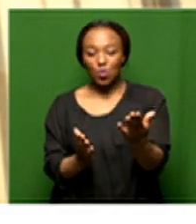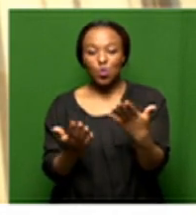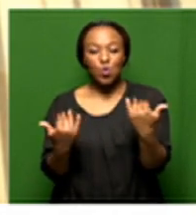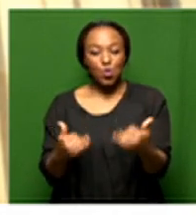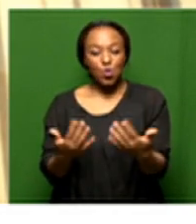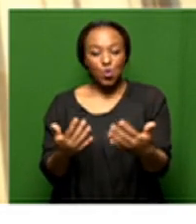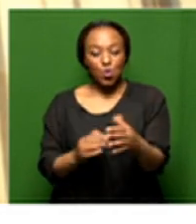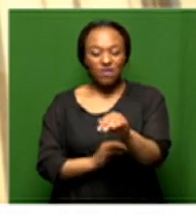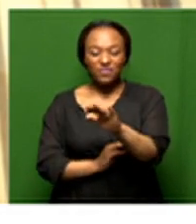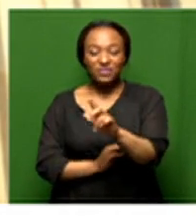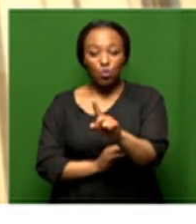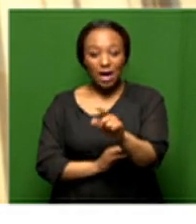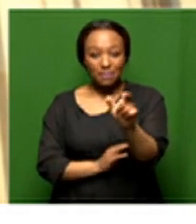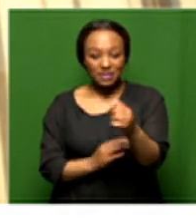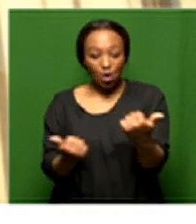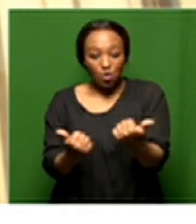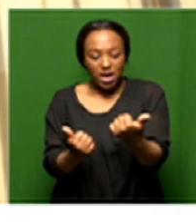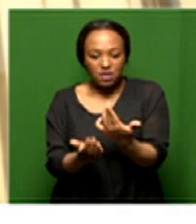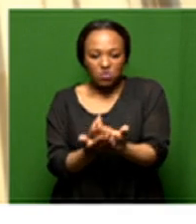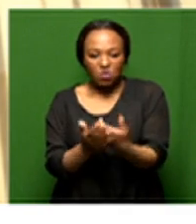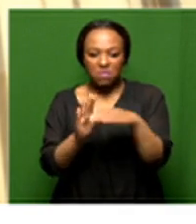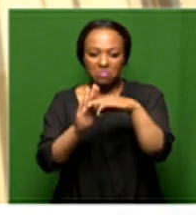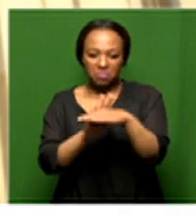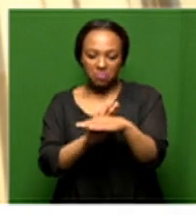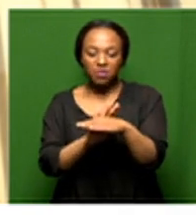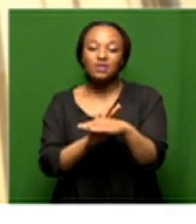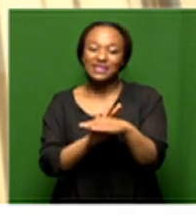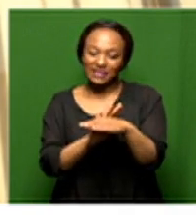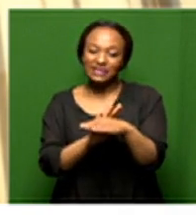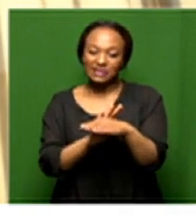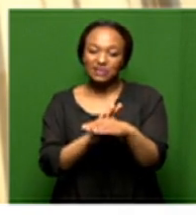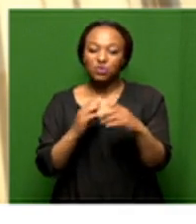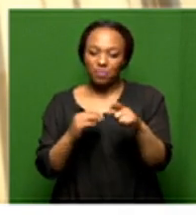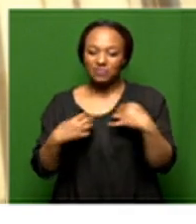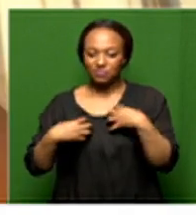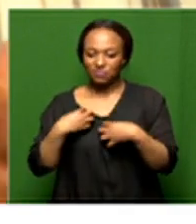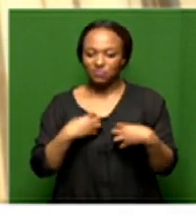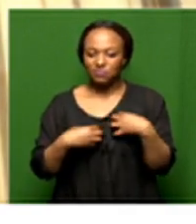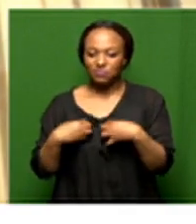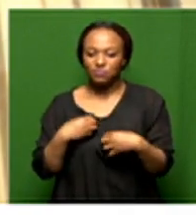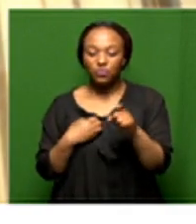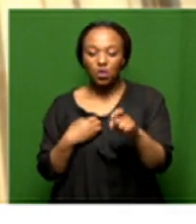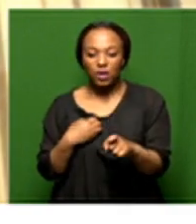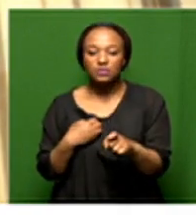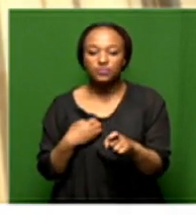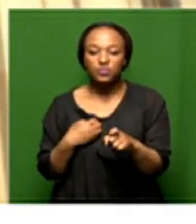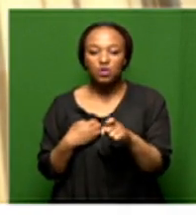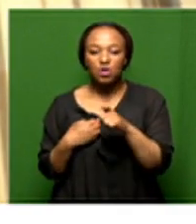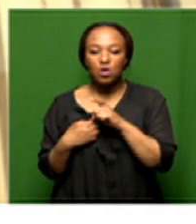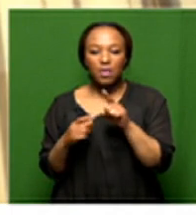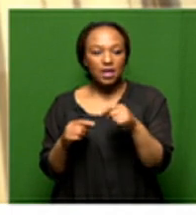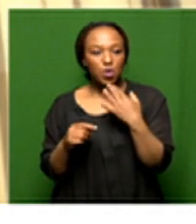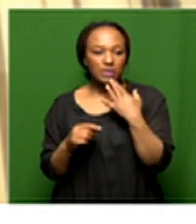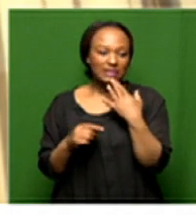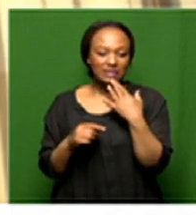confronted with a 51 percent contraction i think we we should be worried and seriously worried i mean i can't fathom